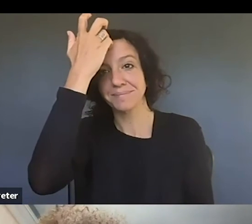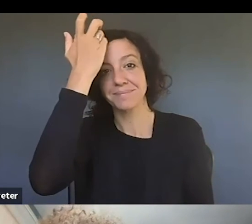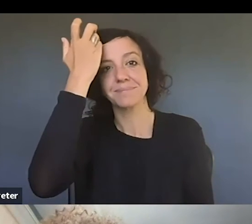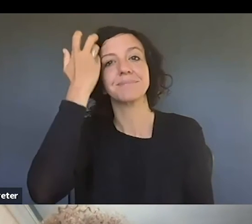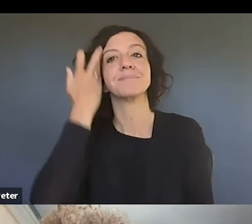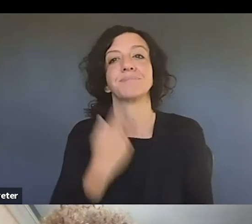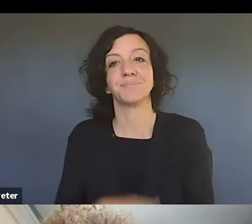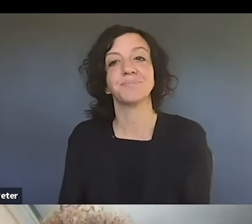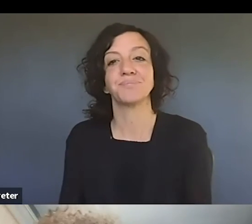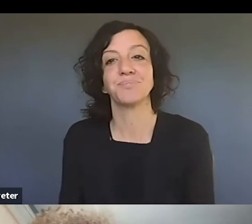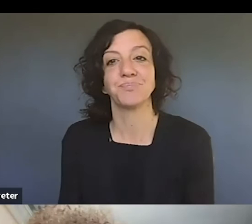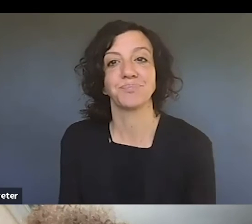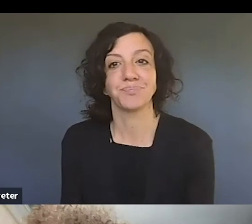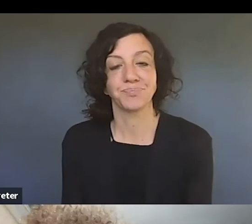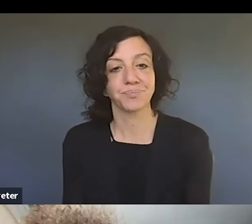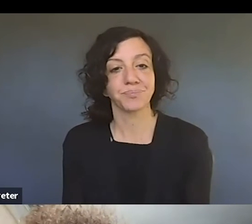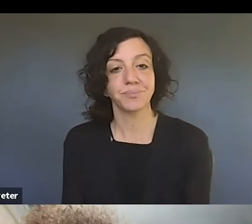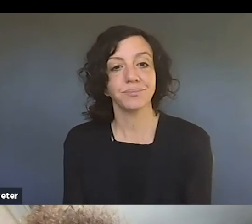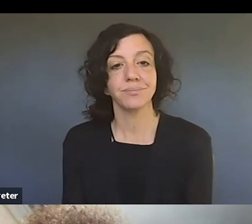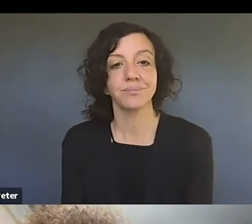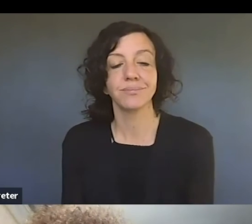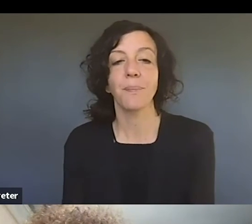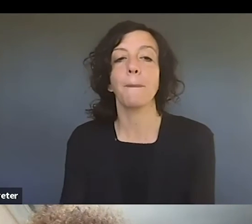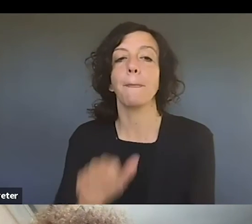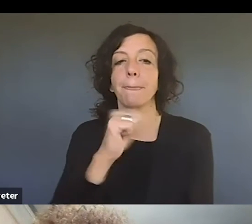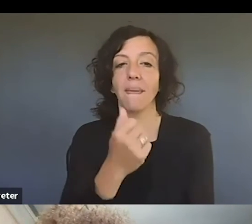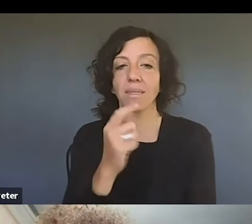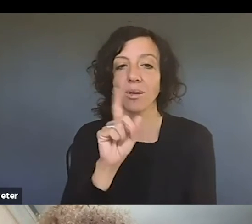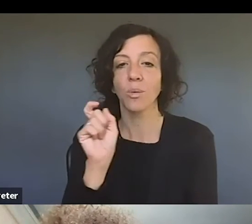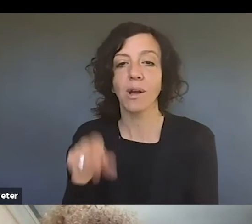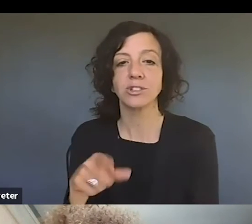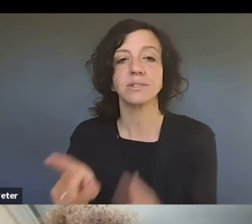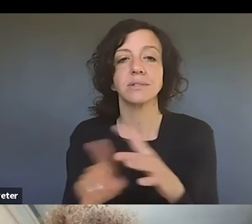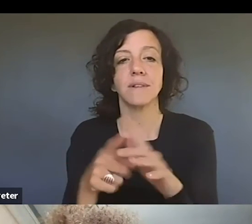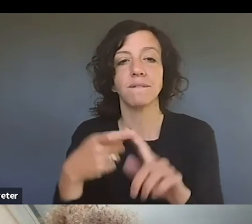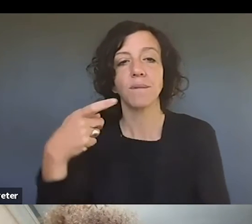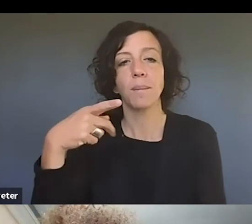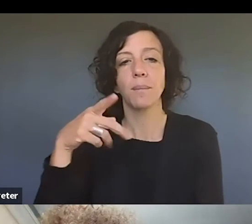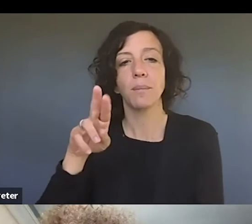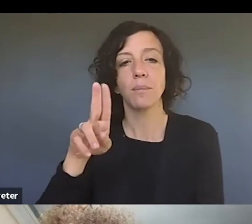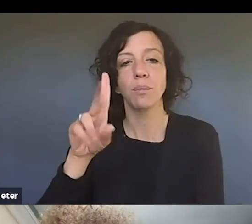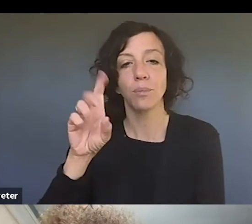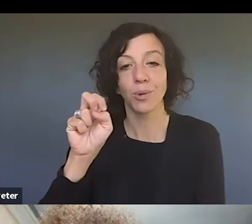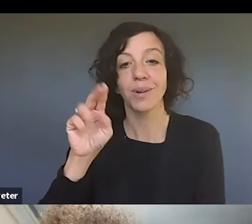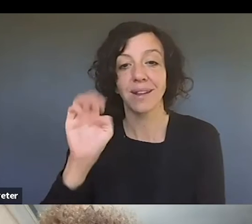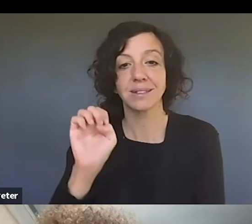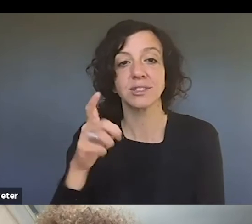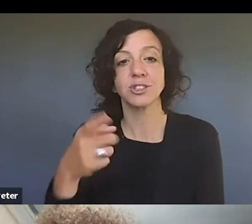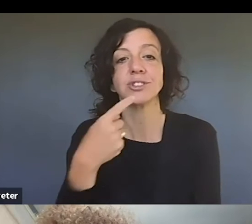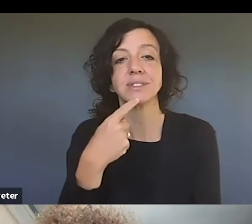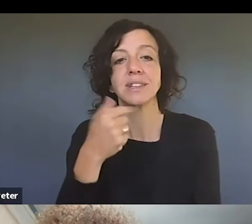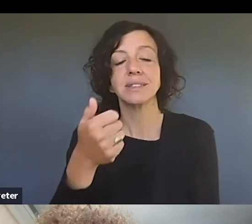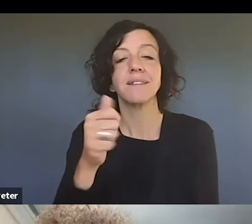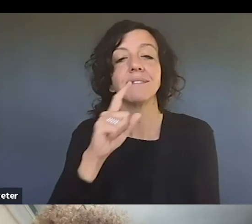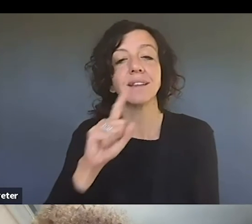And then, so another question, I noticed this from Prudence and she was talking about, you know, that she's a, a collage